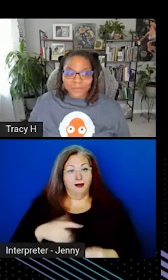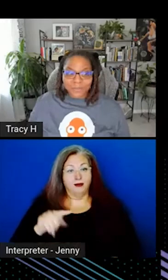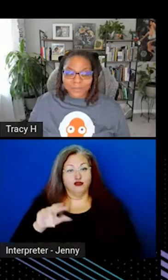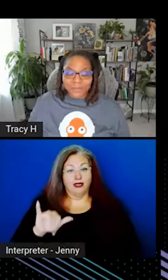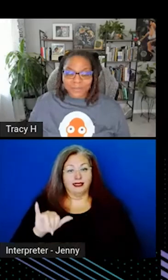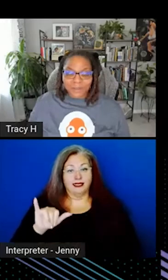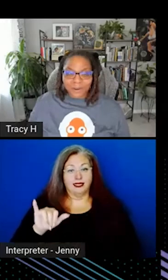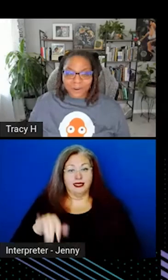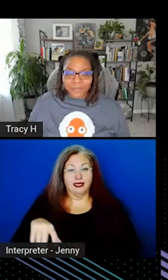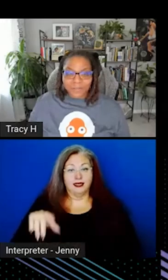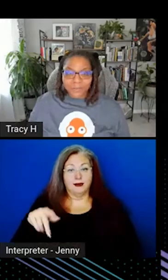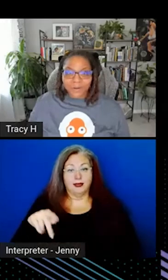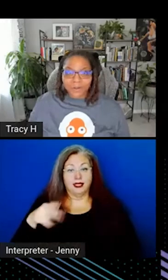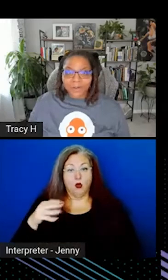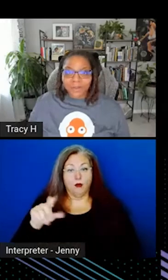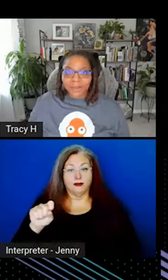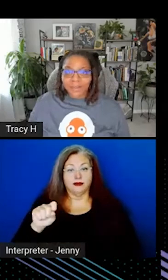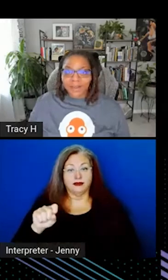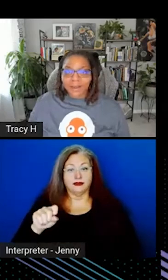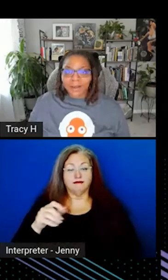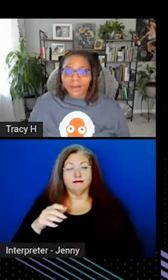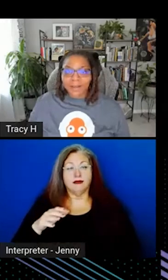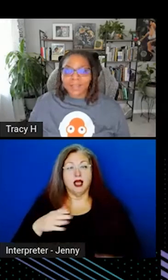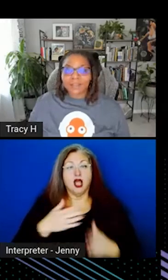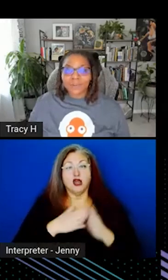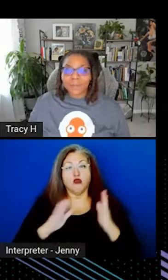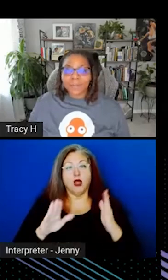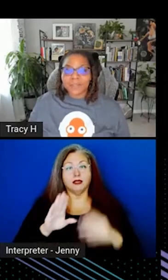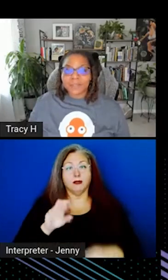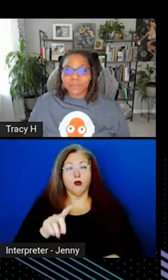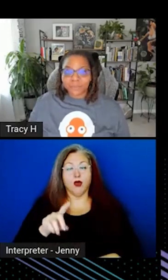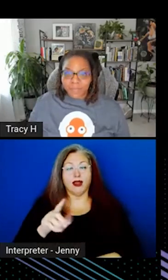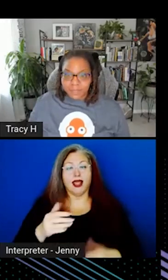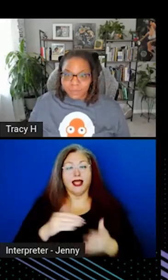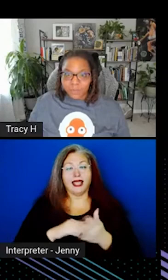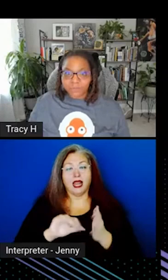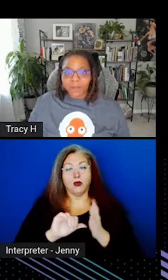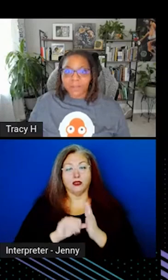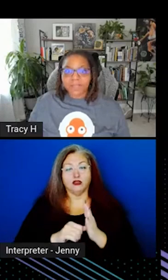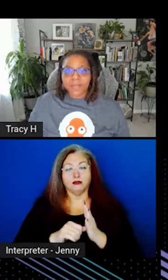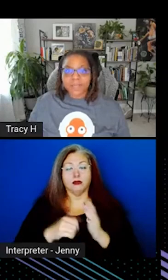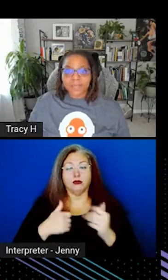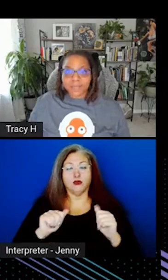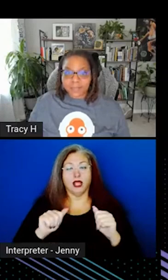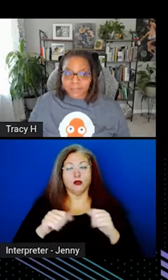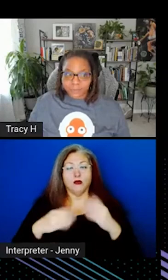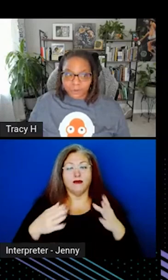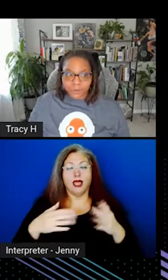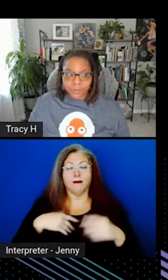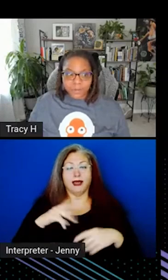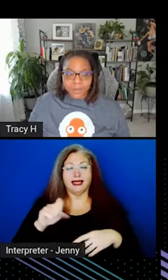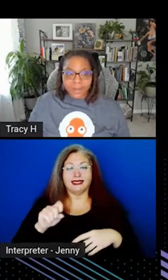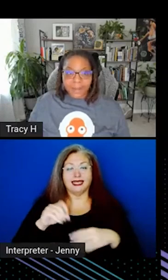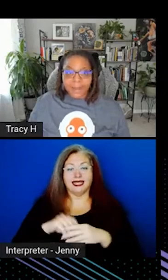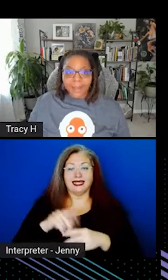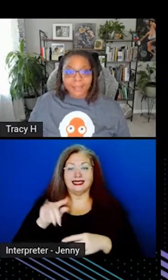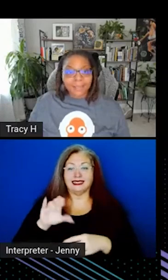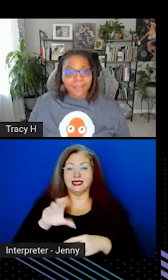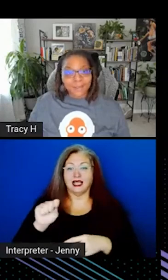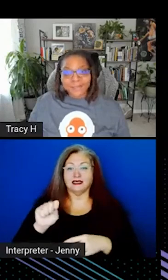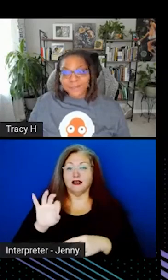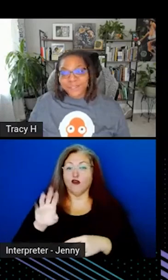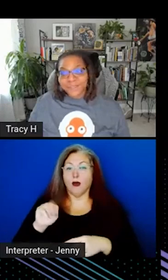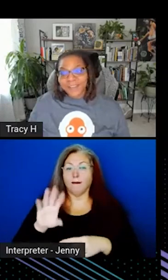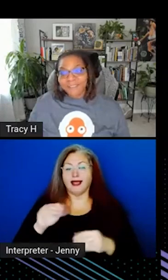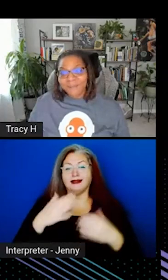across the board. Again, I'll try my best to provide links when I provide my slides in the discuss forum. And